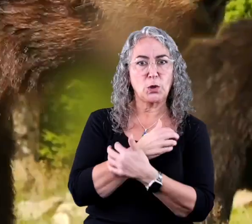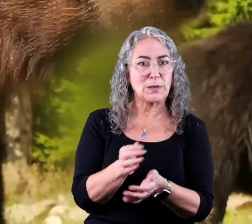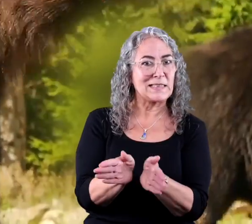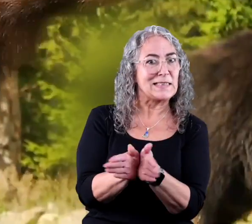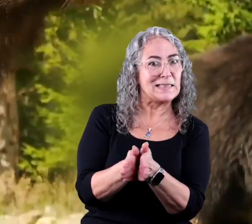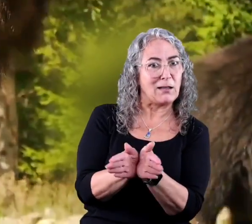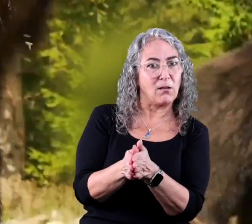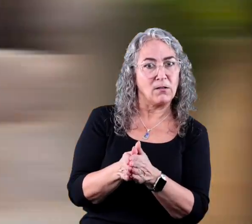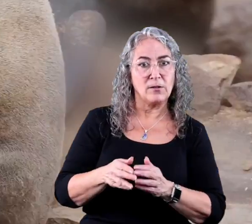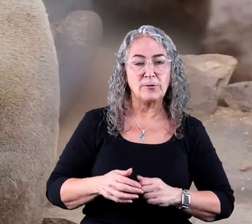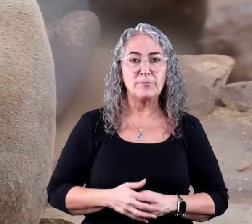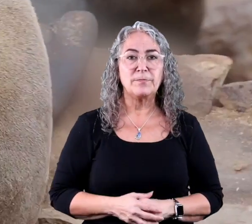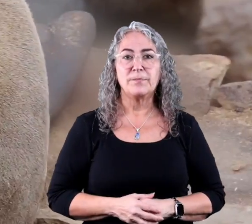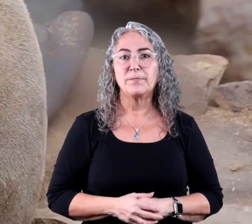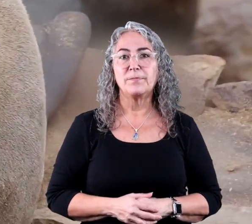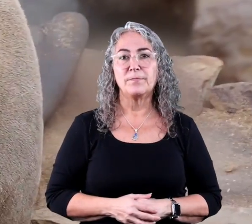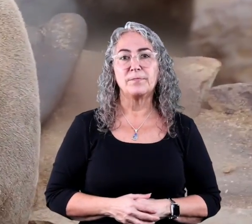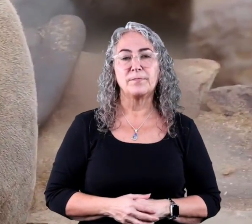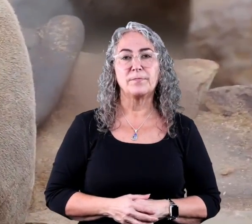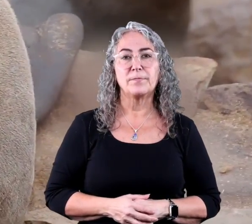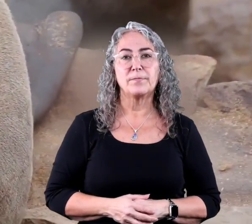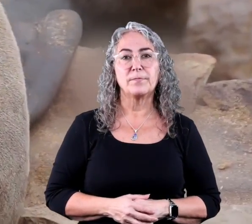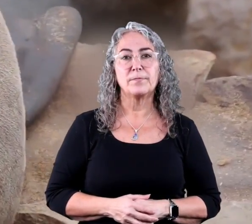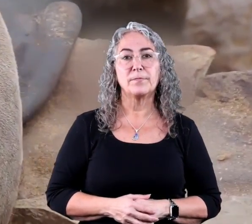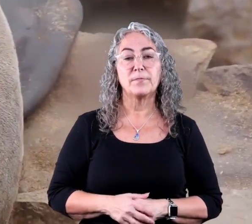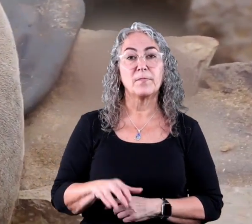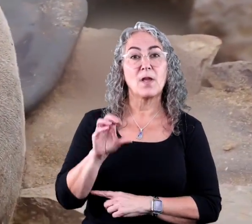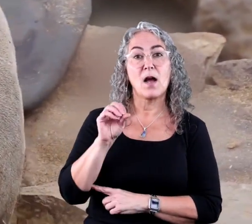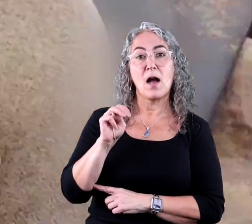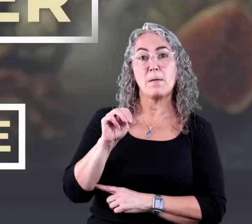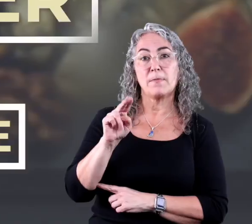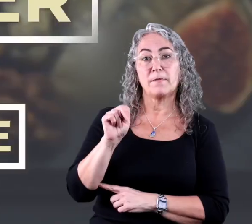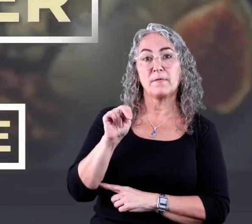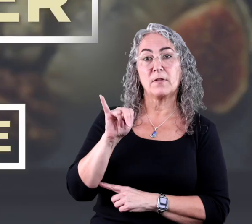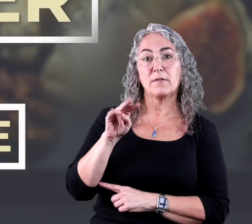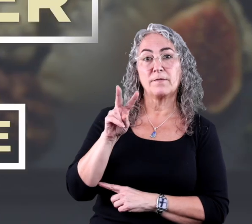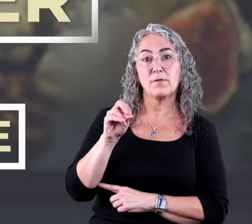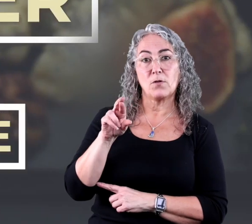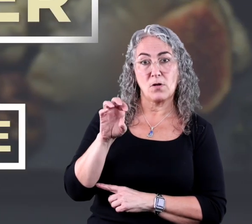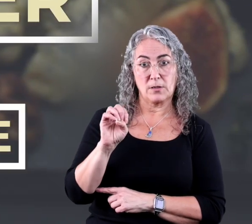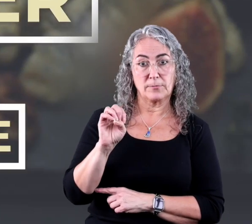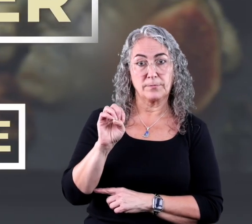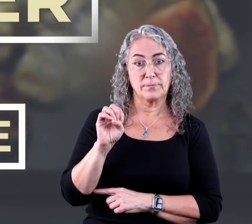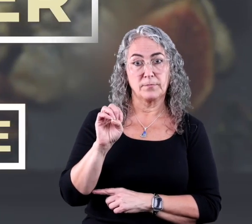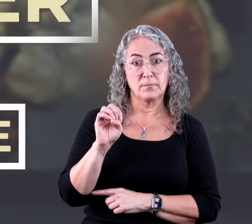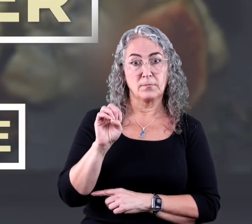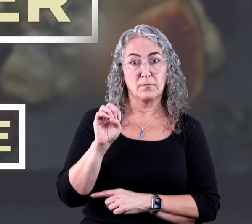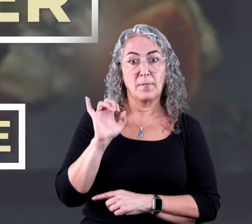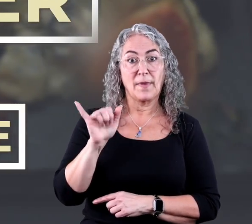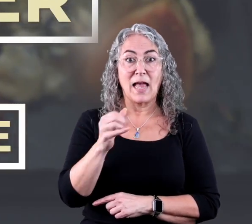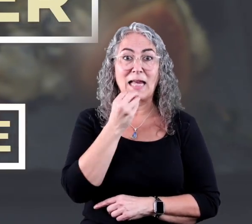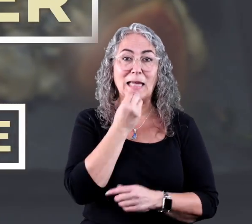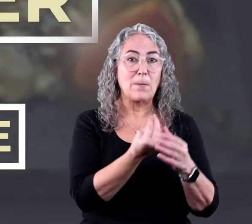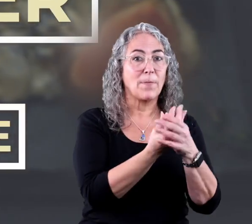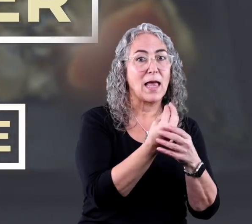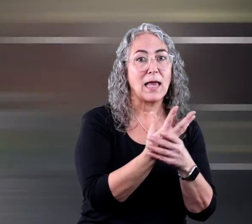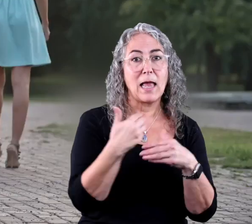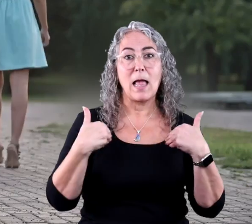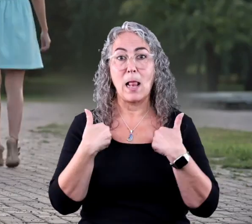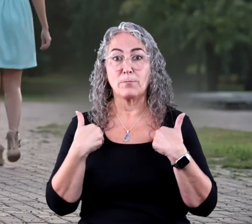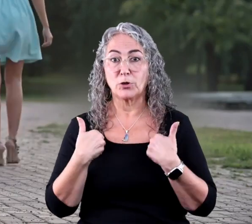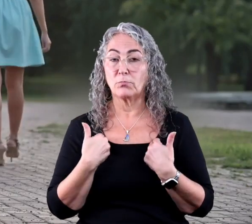bears, and seals are examples. An omnivore eats both plants and animals.